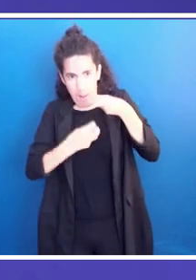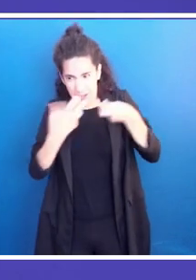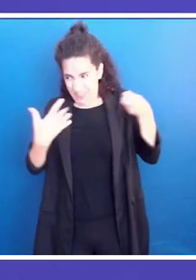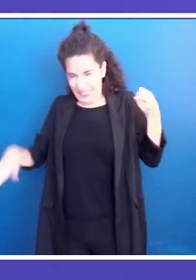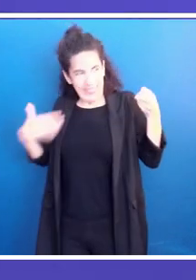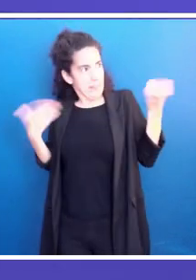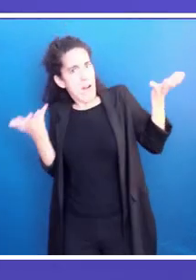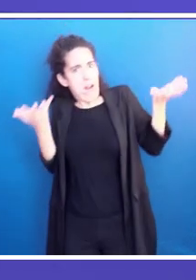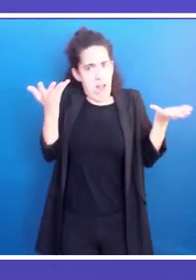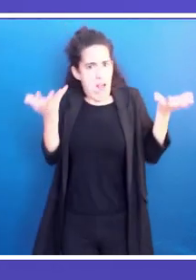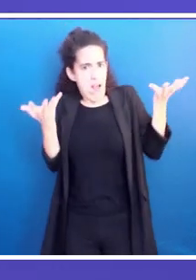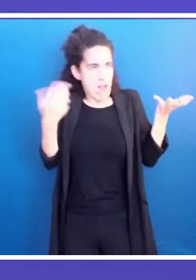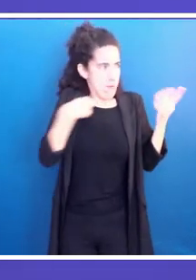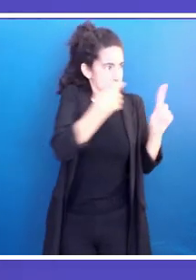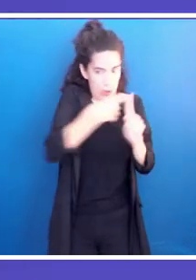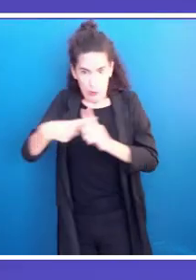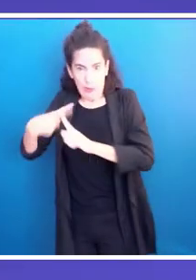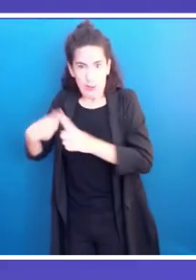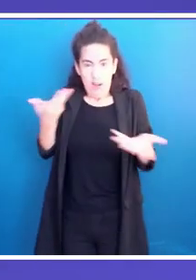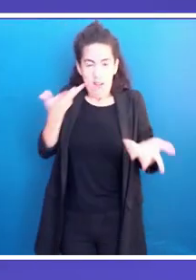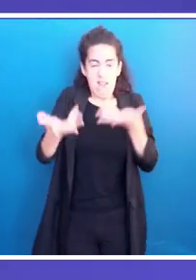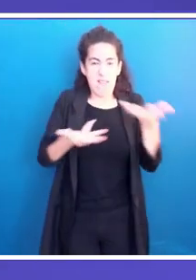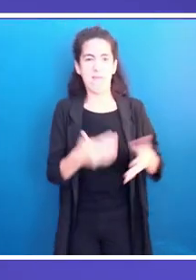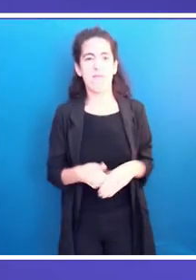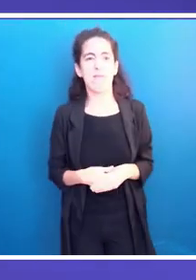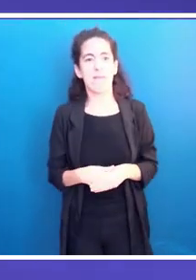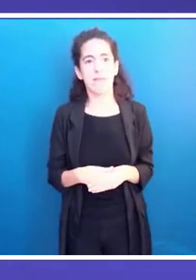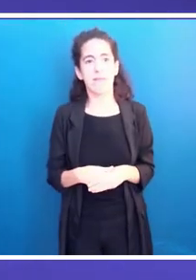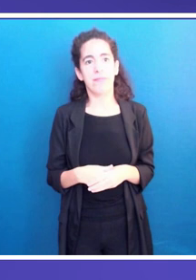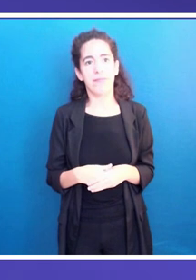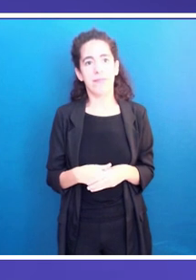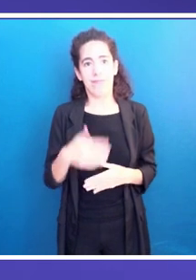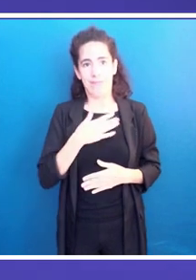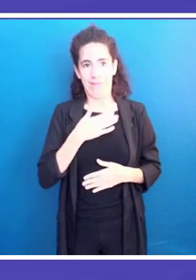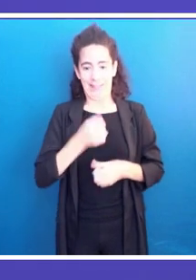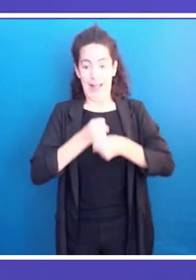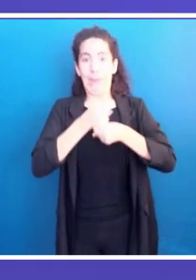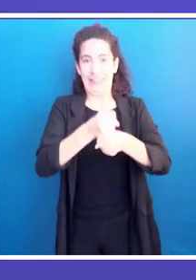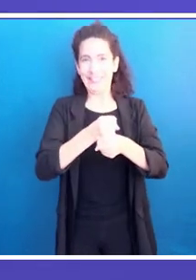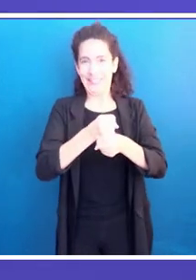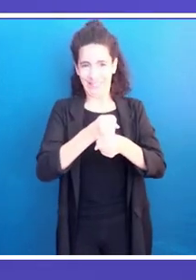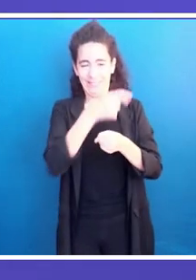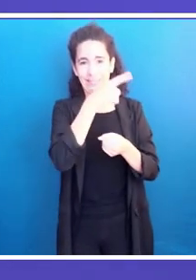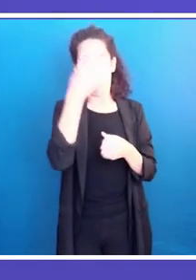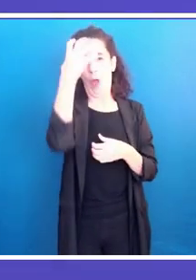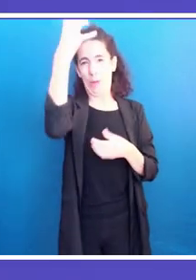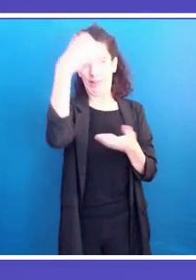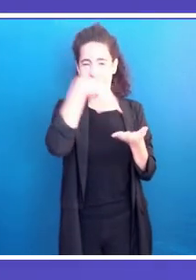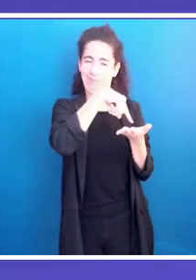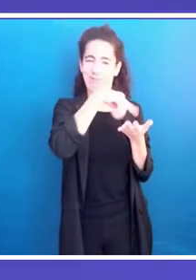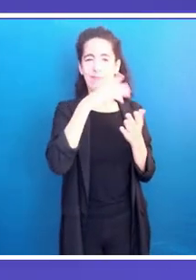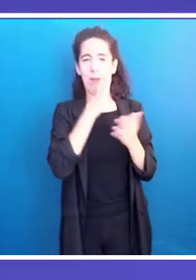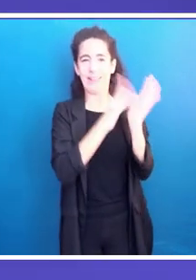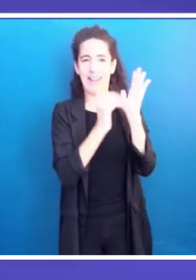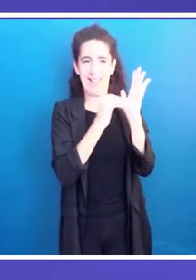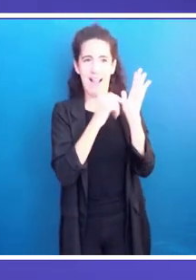of Marseille, we know that we will always be at the side of those